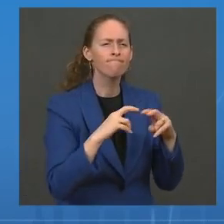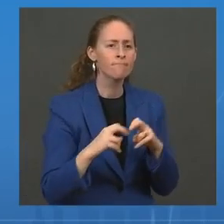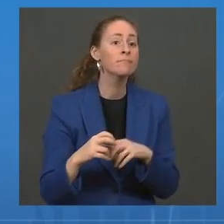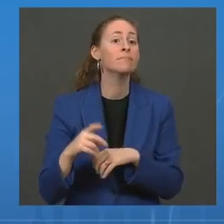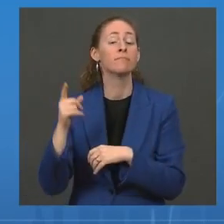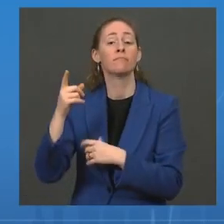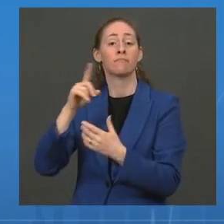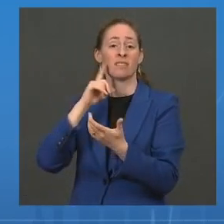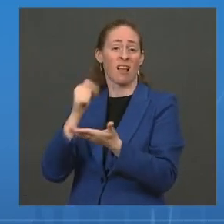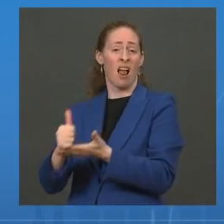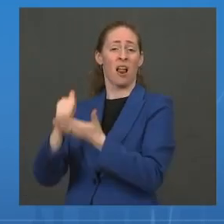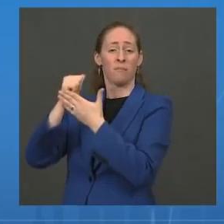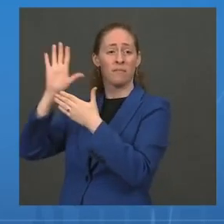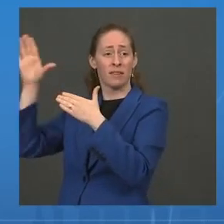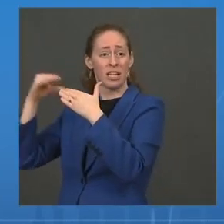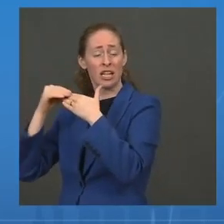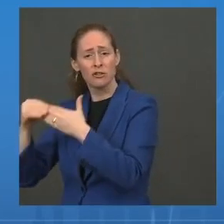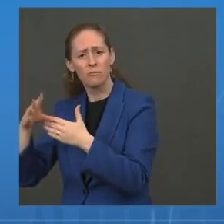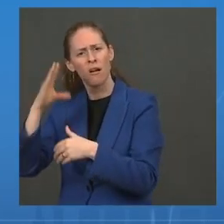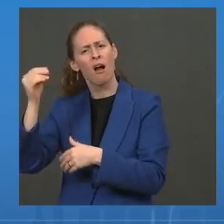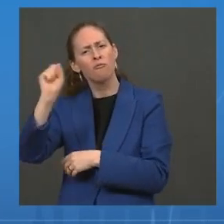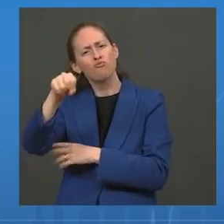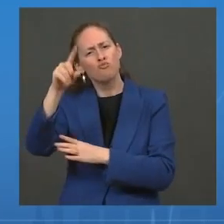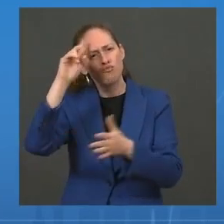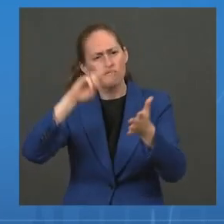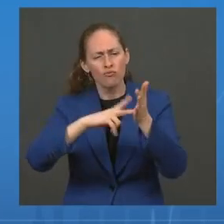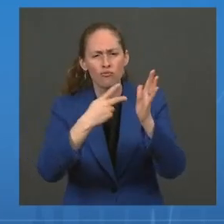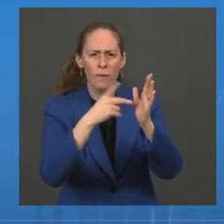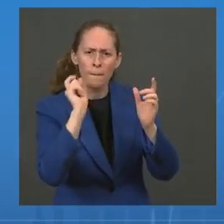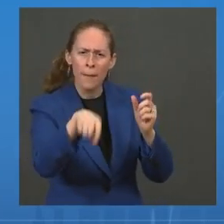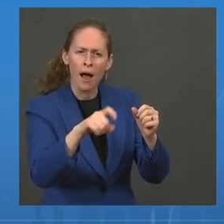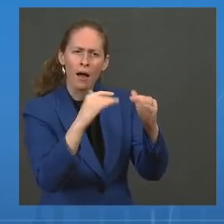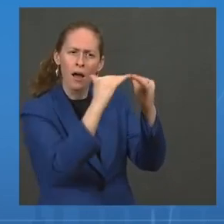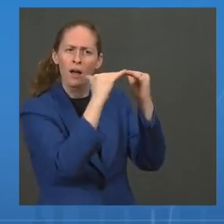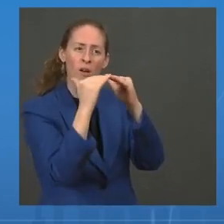constant focus on equity has produced significant results.